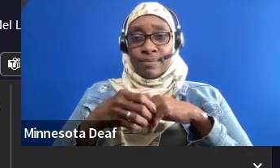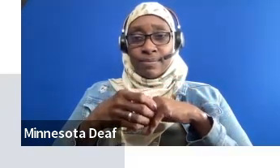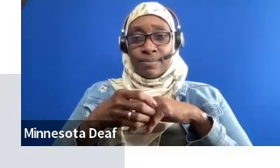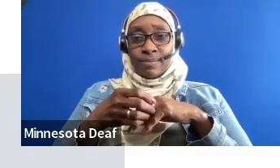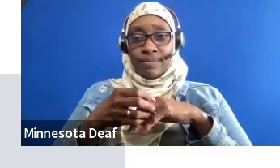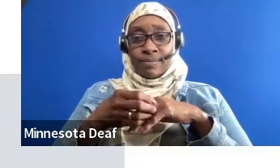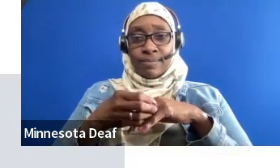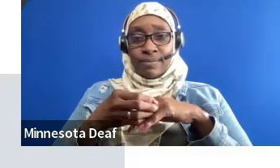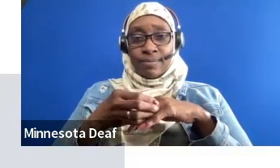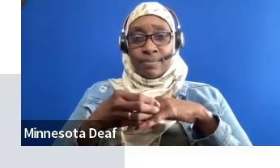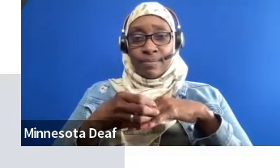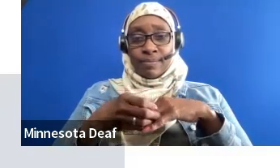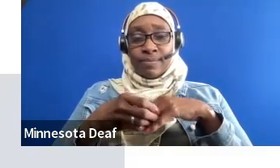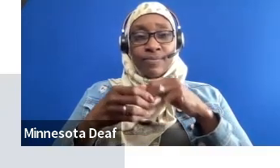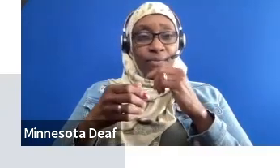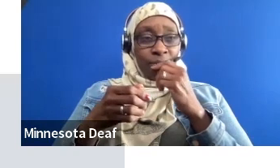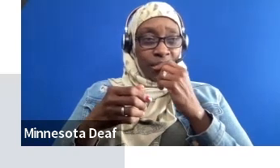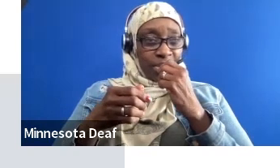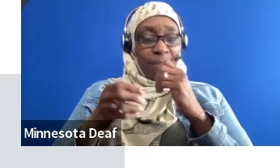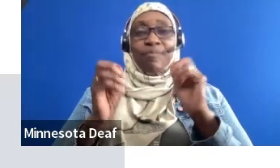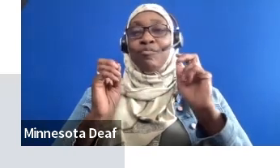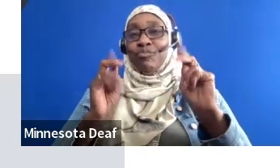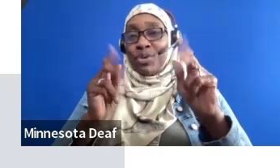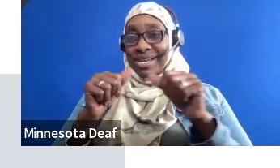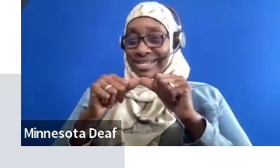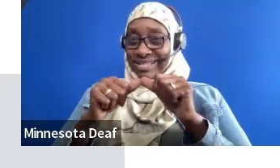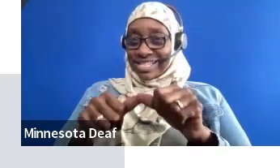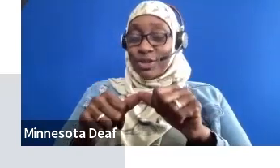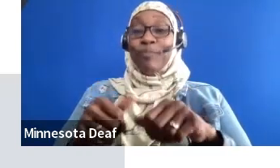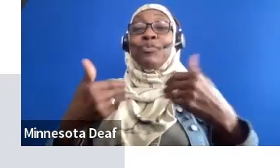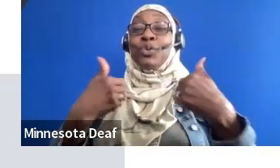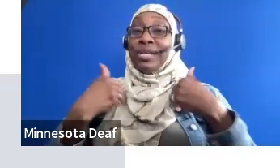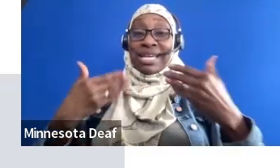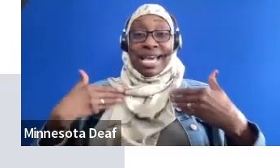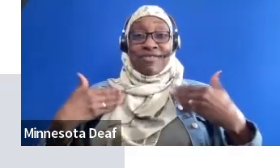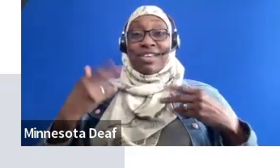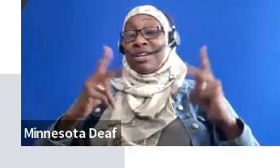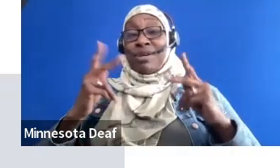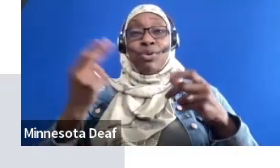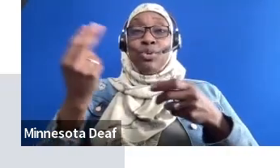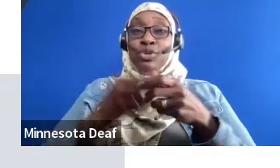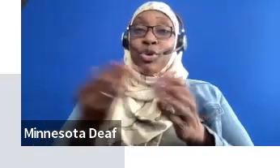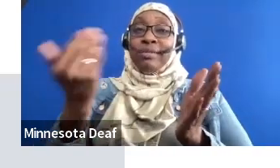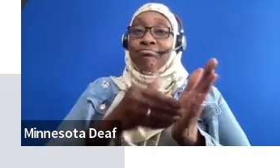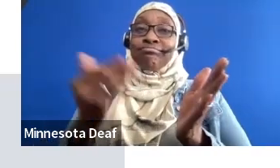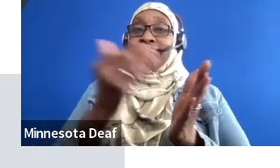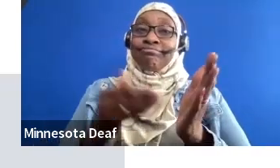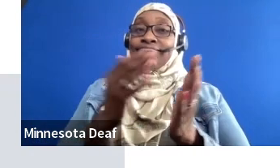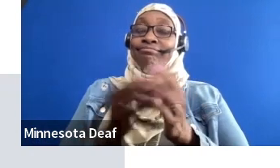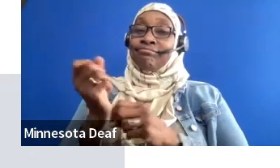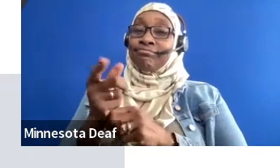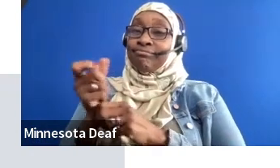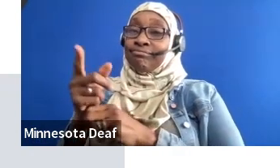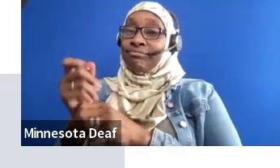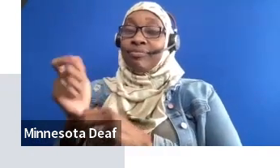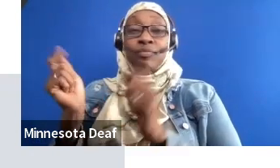So as I was saying, right, we have some youth returning year after year for our Access to Theater programs, I got to meet them for the first time last summer. And